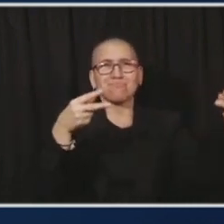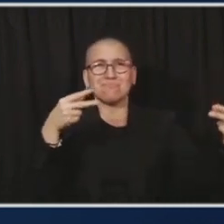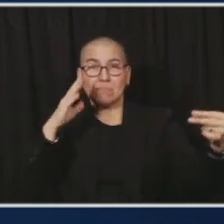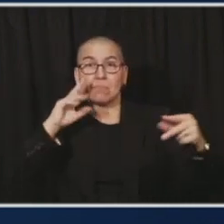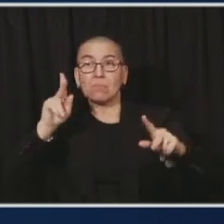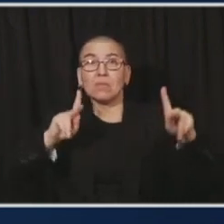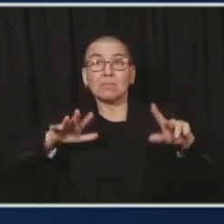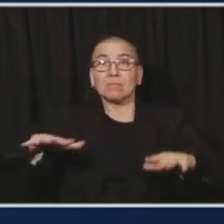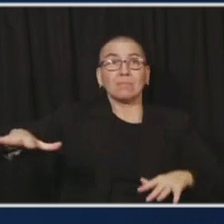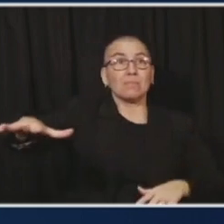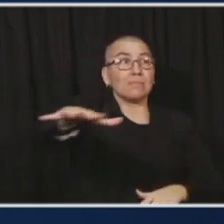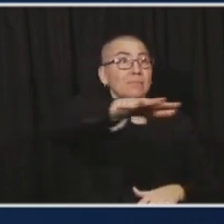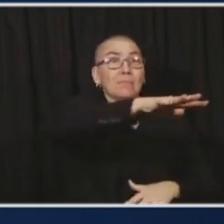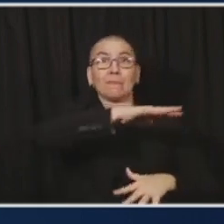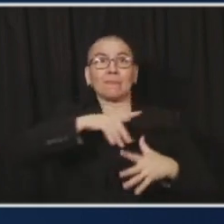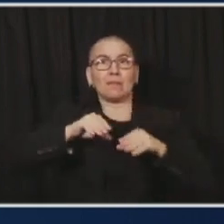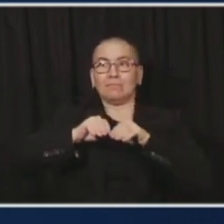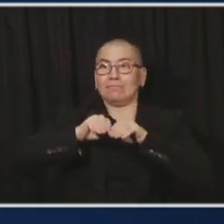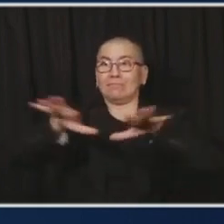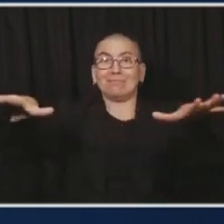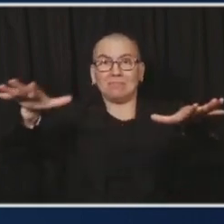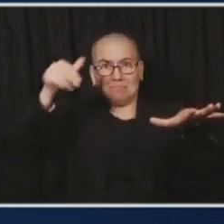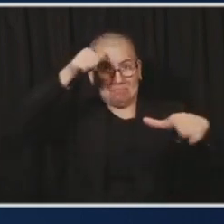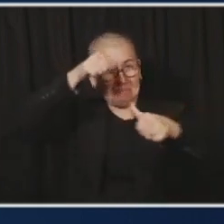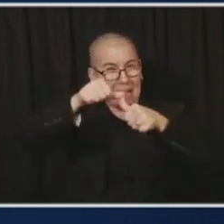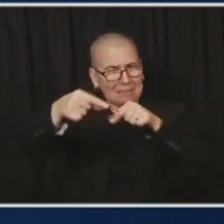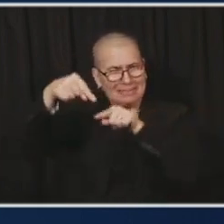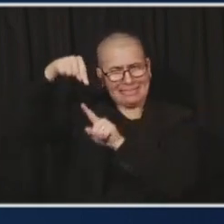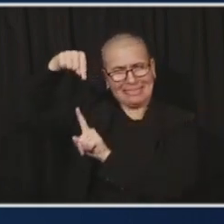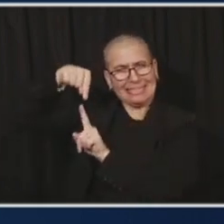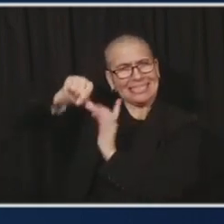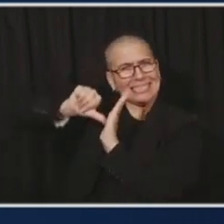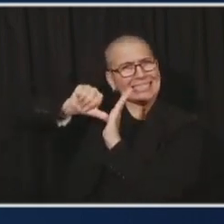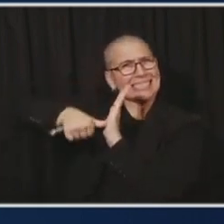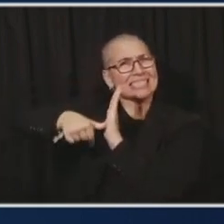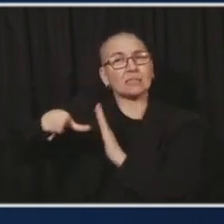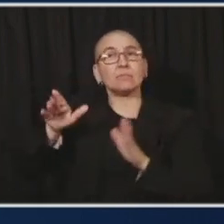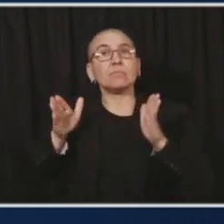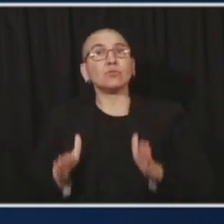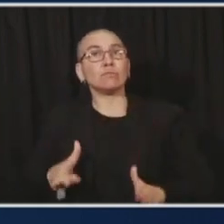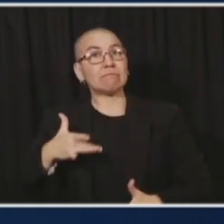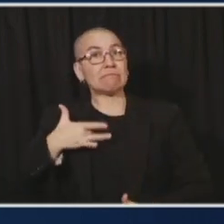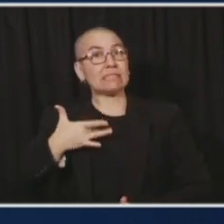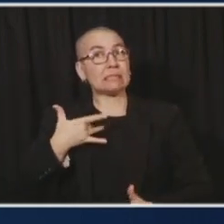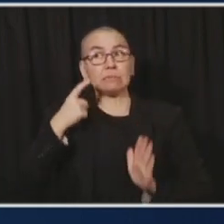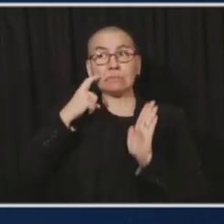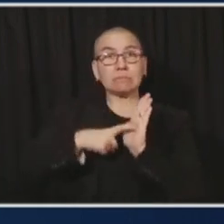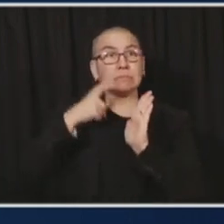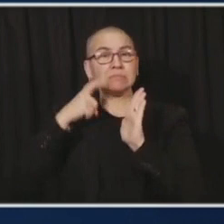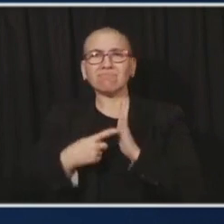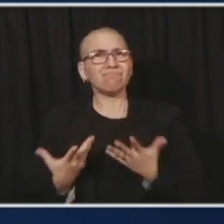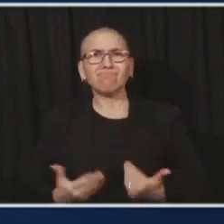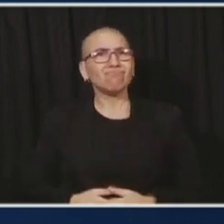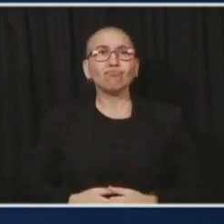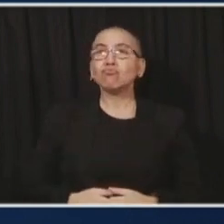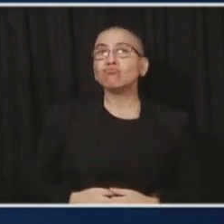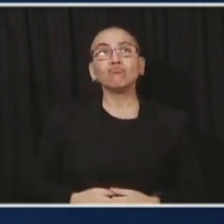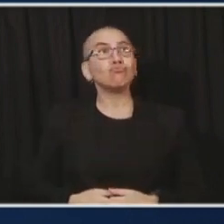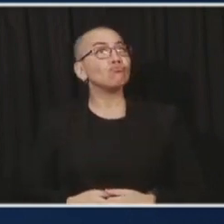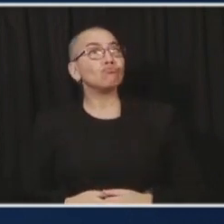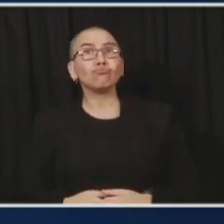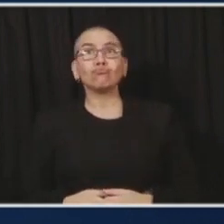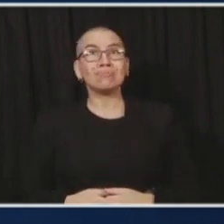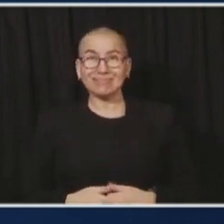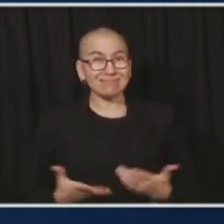is troubling to see a respiratory disease that does that is is unprecedented, and that causes us a lot of problems. But we've learned much